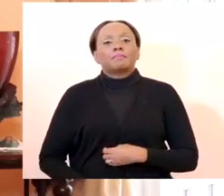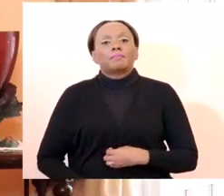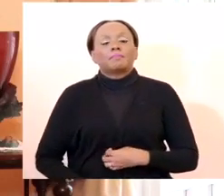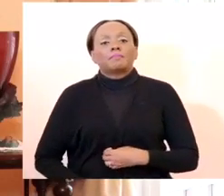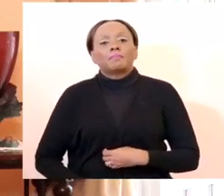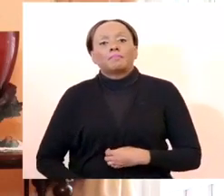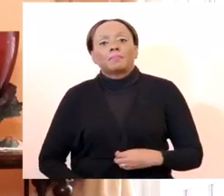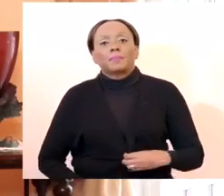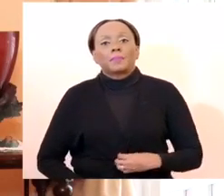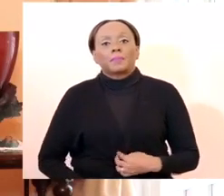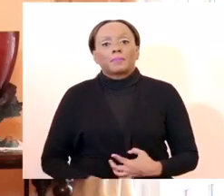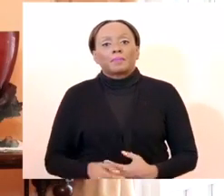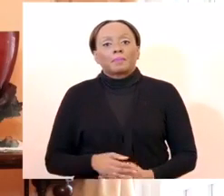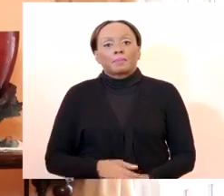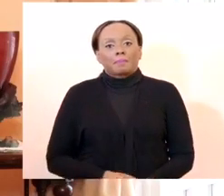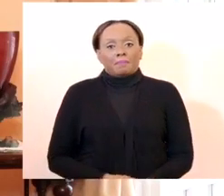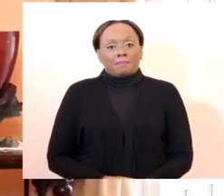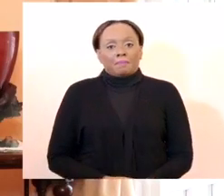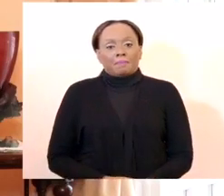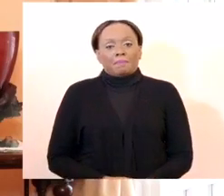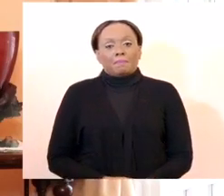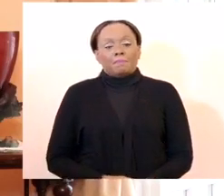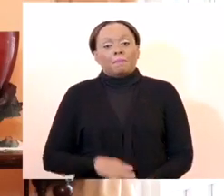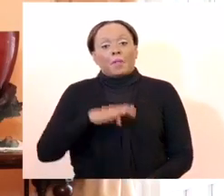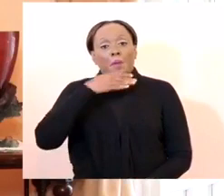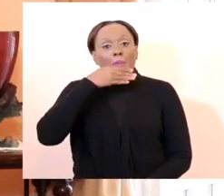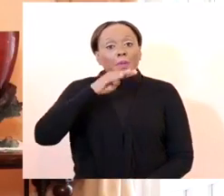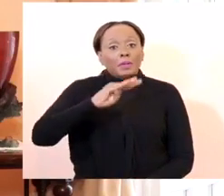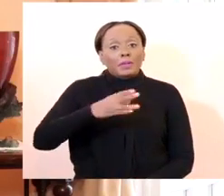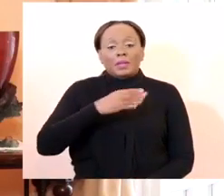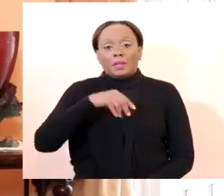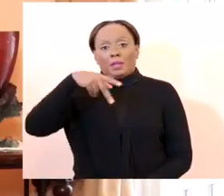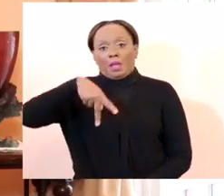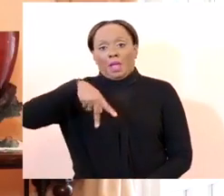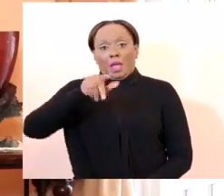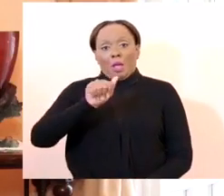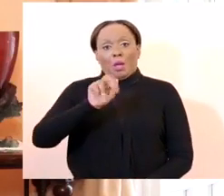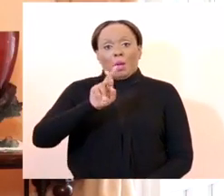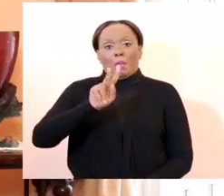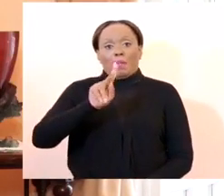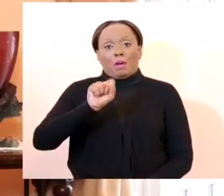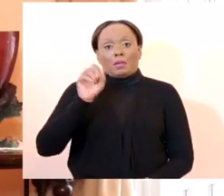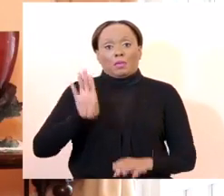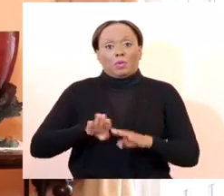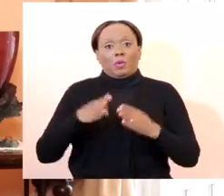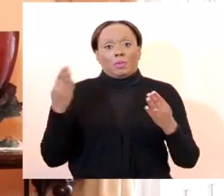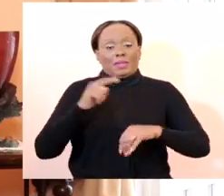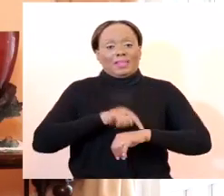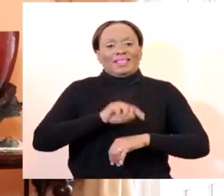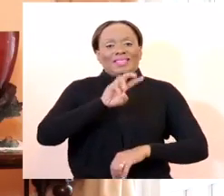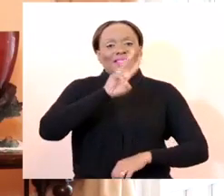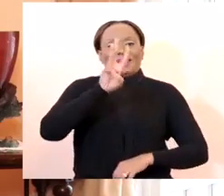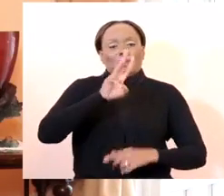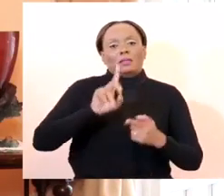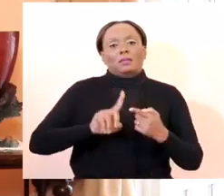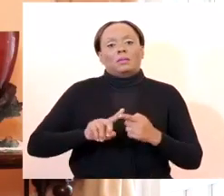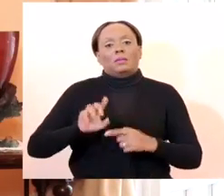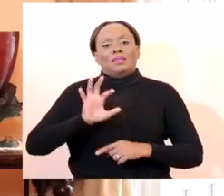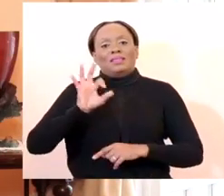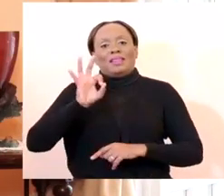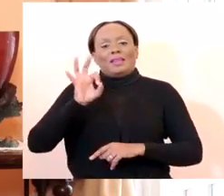be open between the hours of 6 a.m. and 9 a.m.